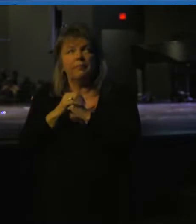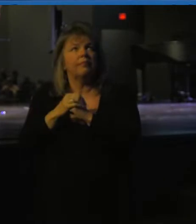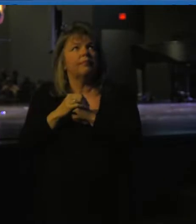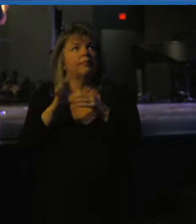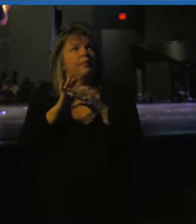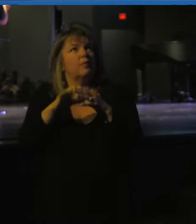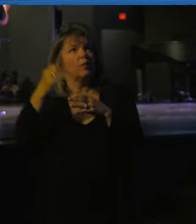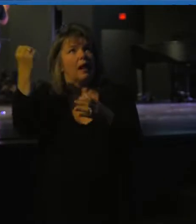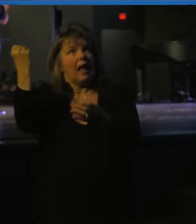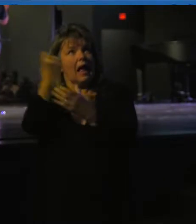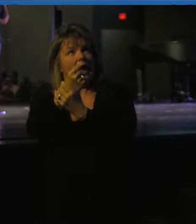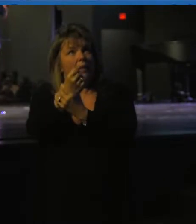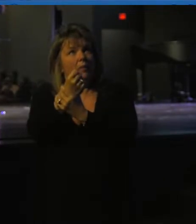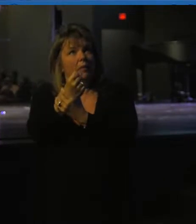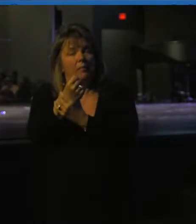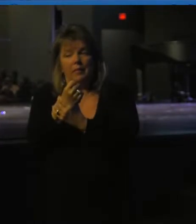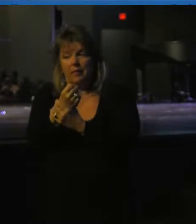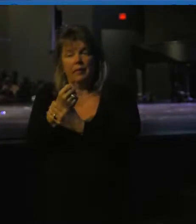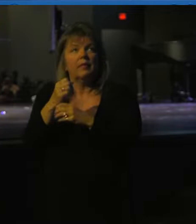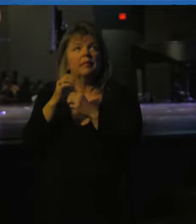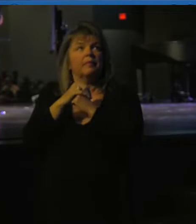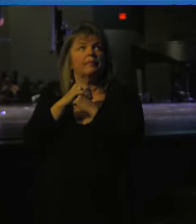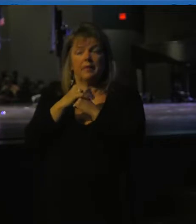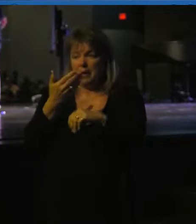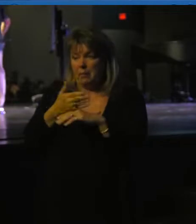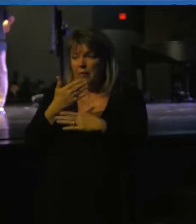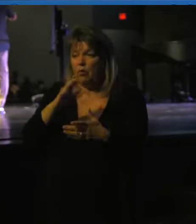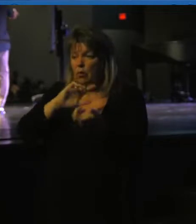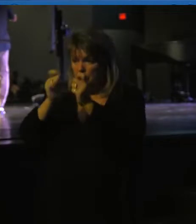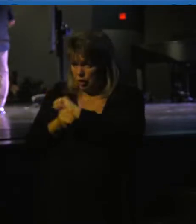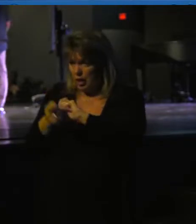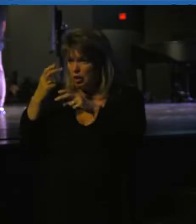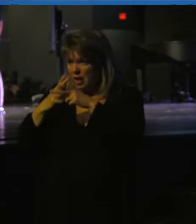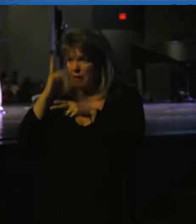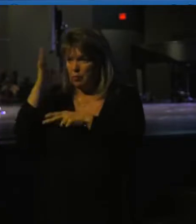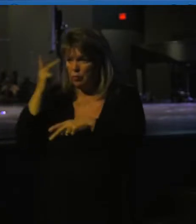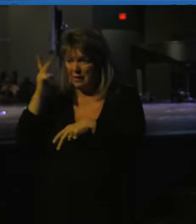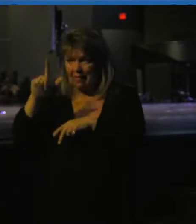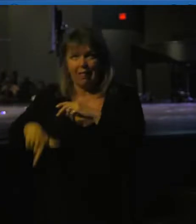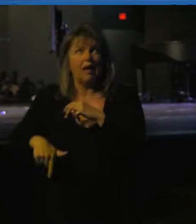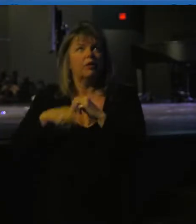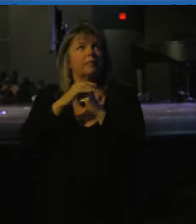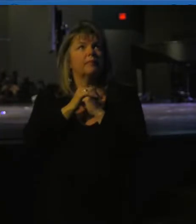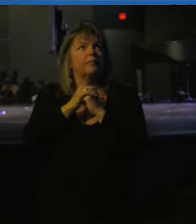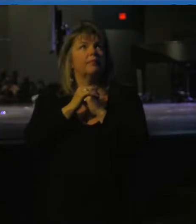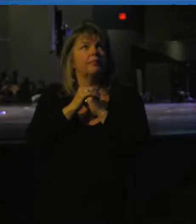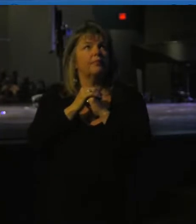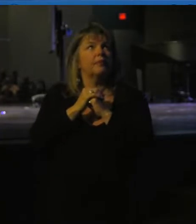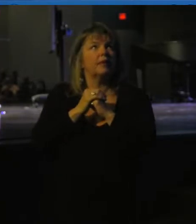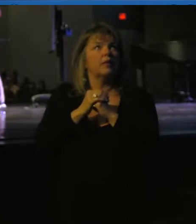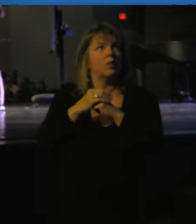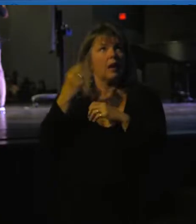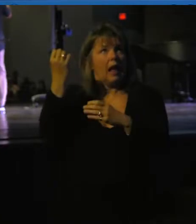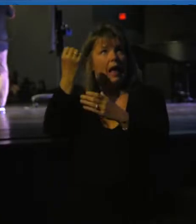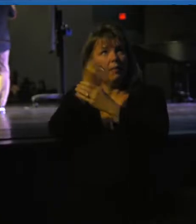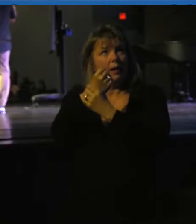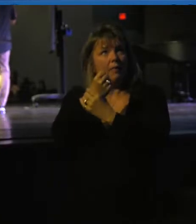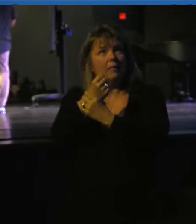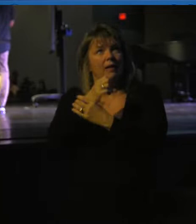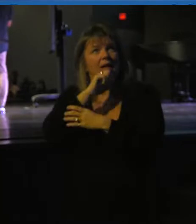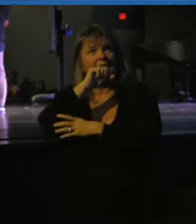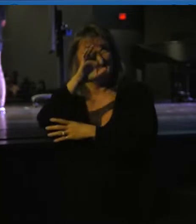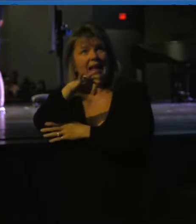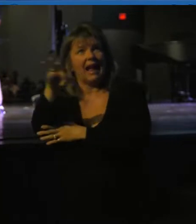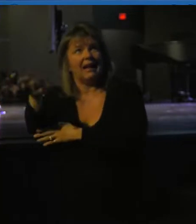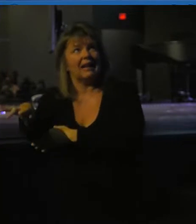is what it says, it says, when Abram, that's Abraham, this is before his name changed, which you'll see later on in this text, it says, when Abram was